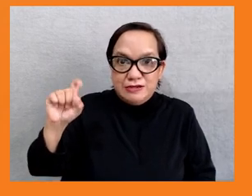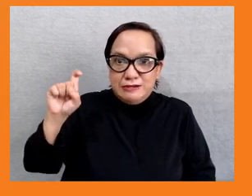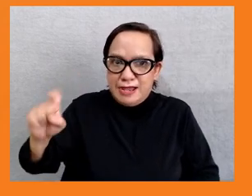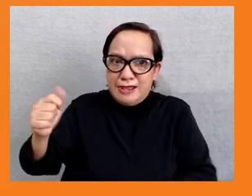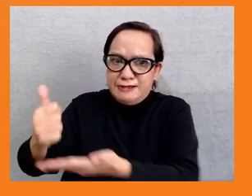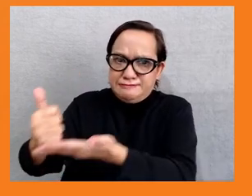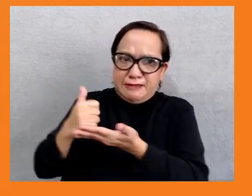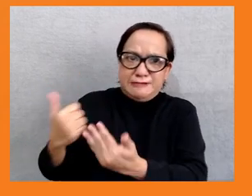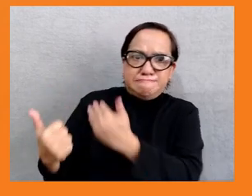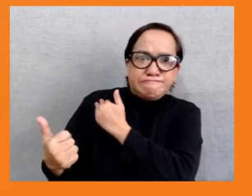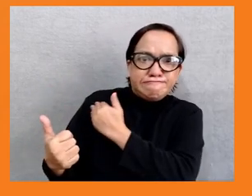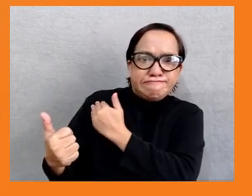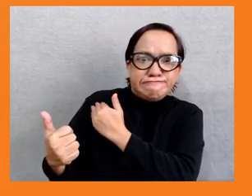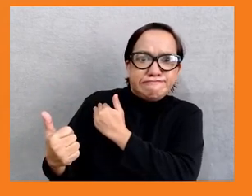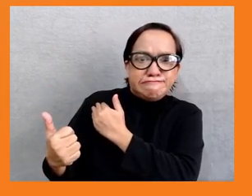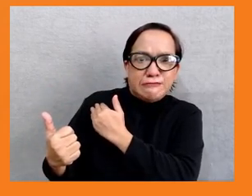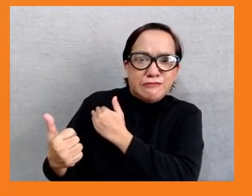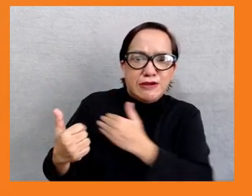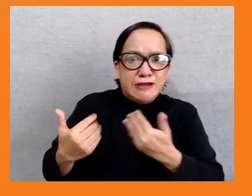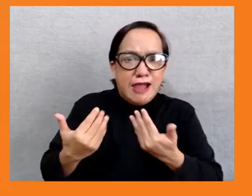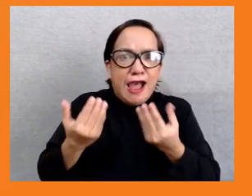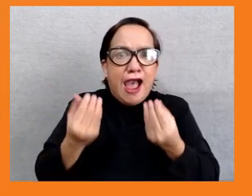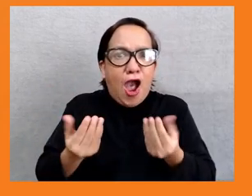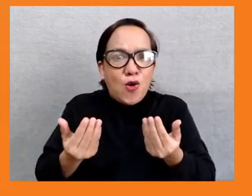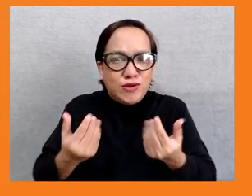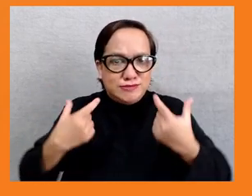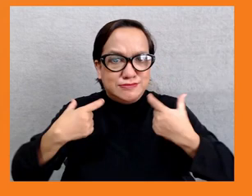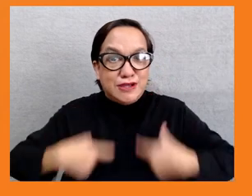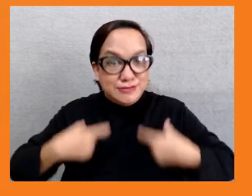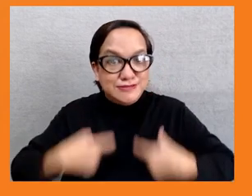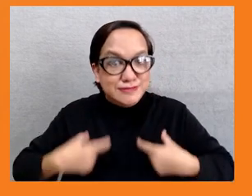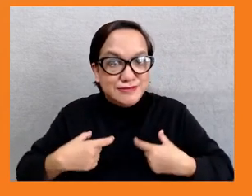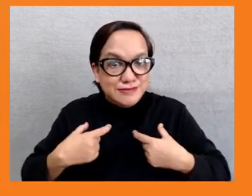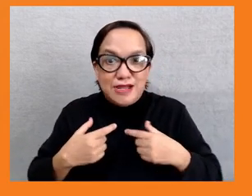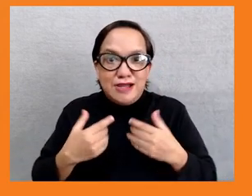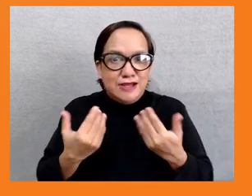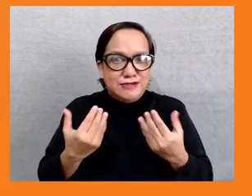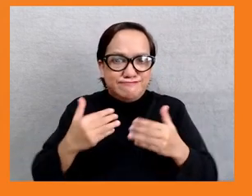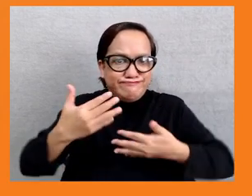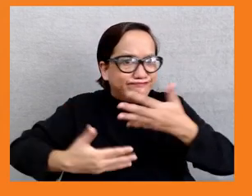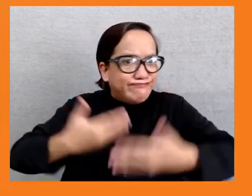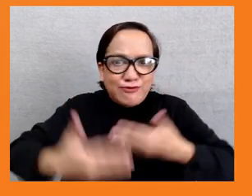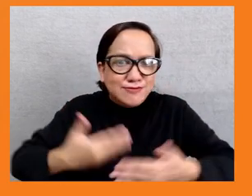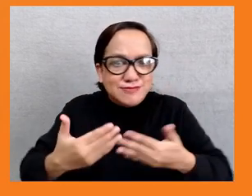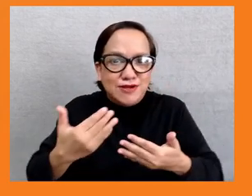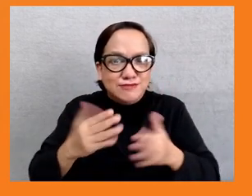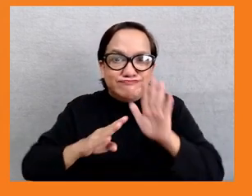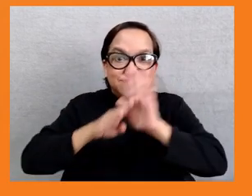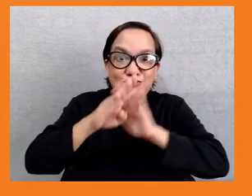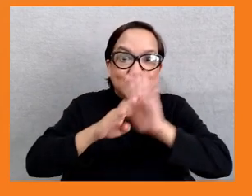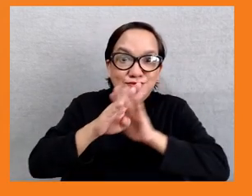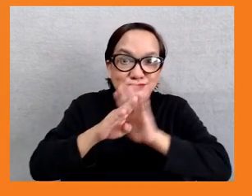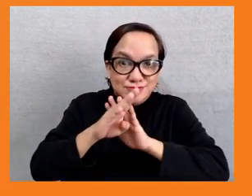spots and make us to be more impactful development organization. Over the past 20 years,